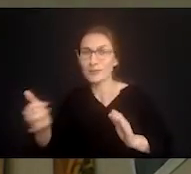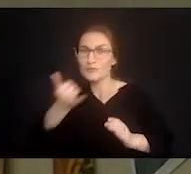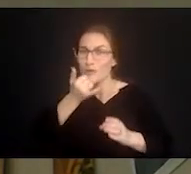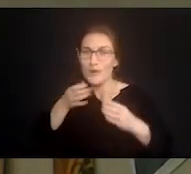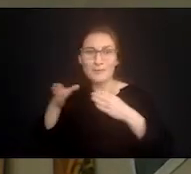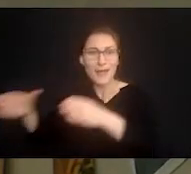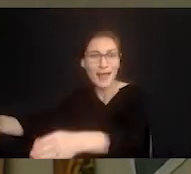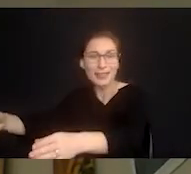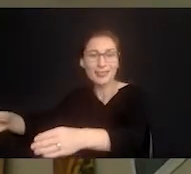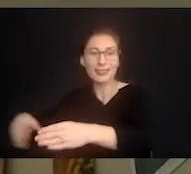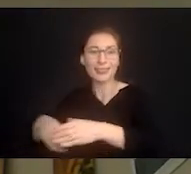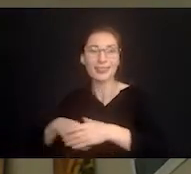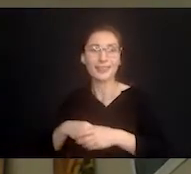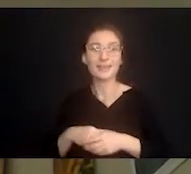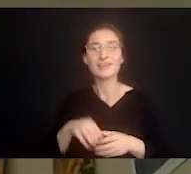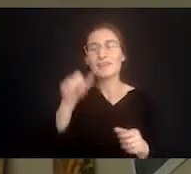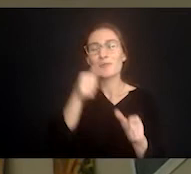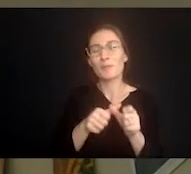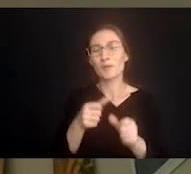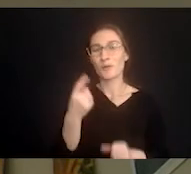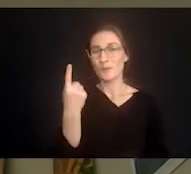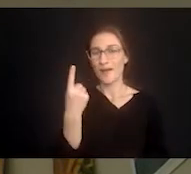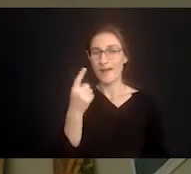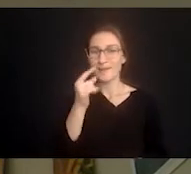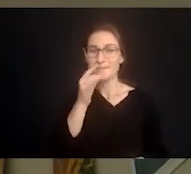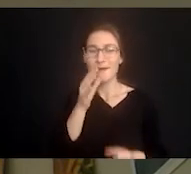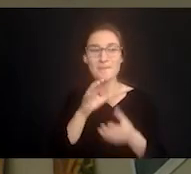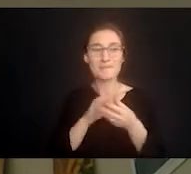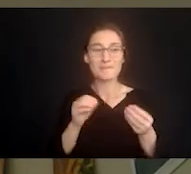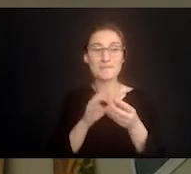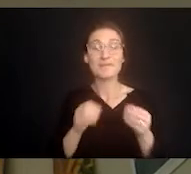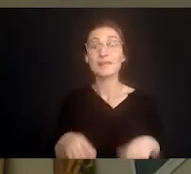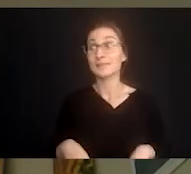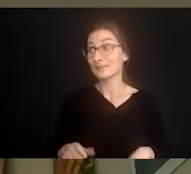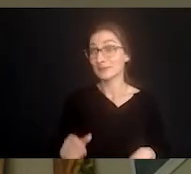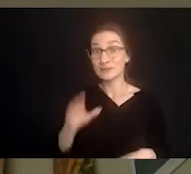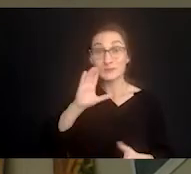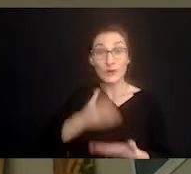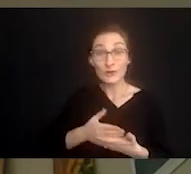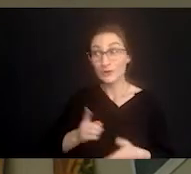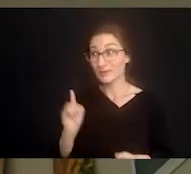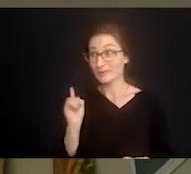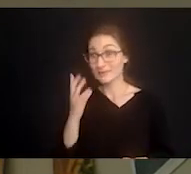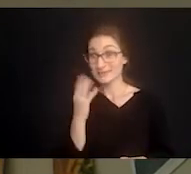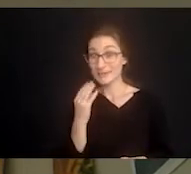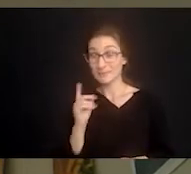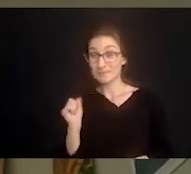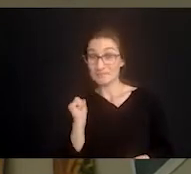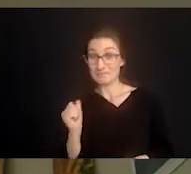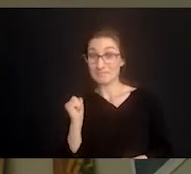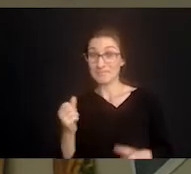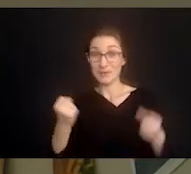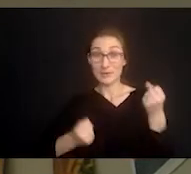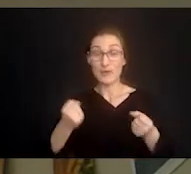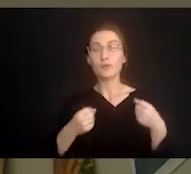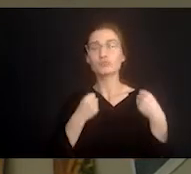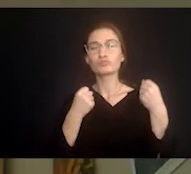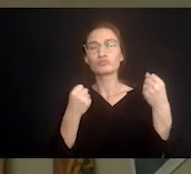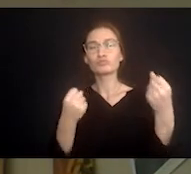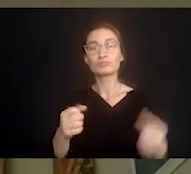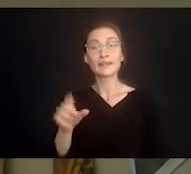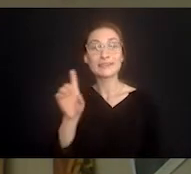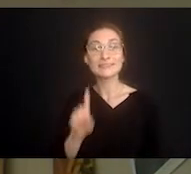one mom saying while her daughter was asleep in the car she went through dairy queen and got what she wanted and didn't get anything for her daughter who was sleeping